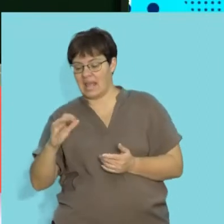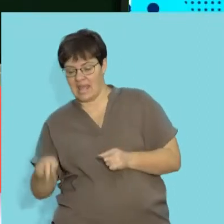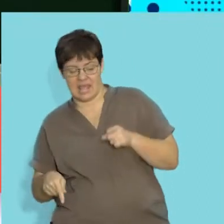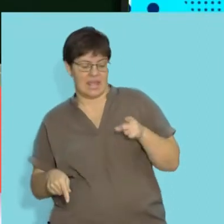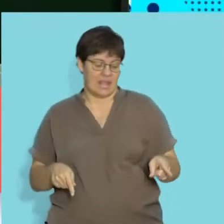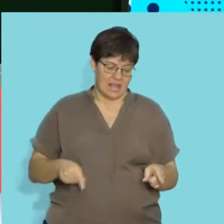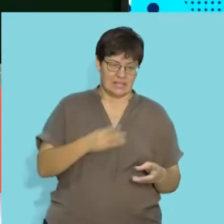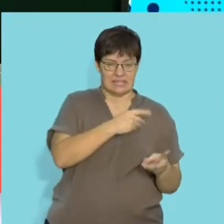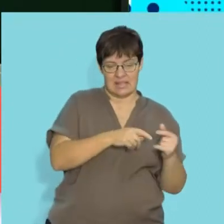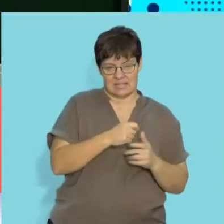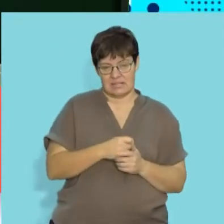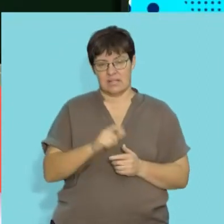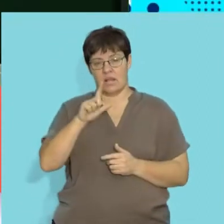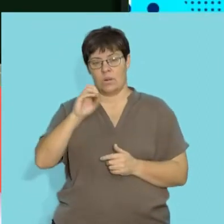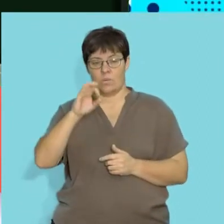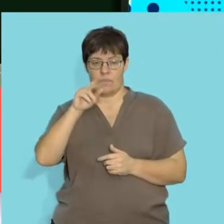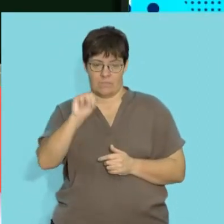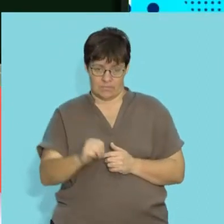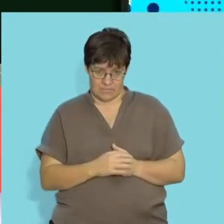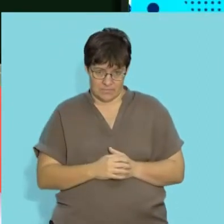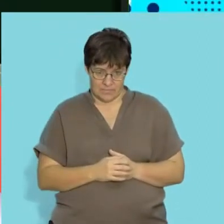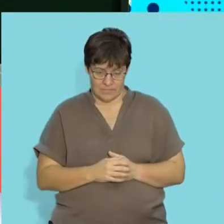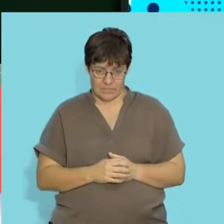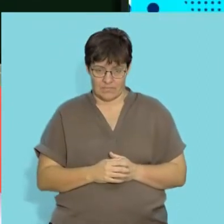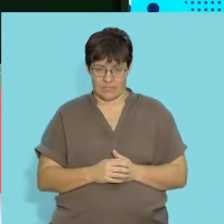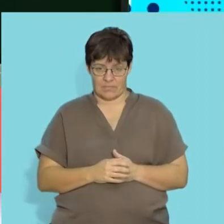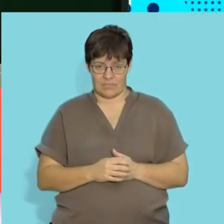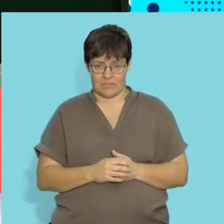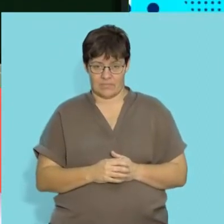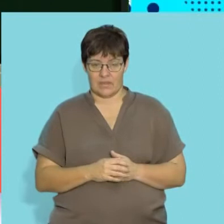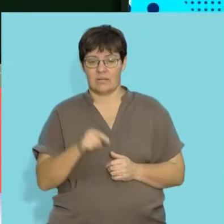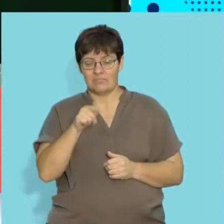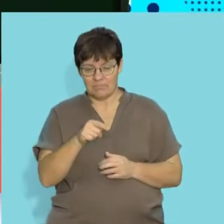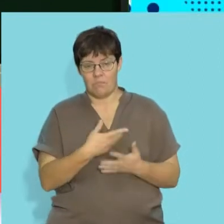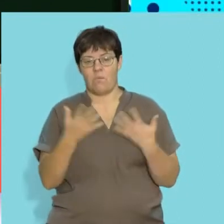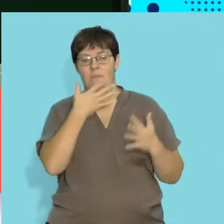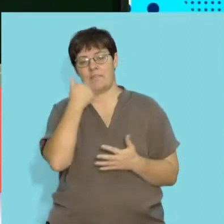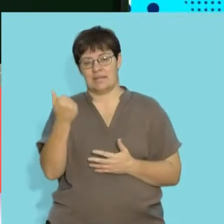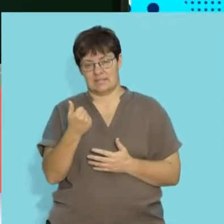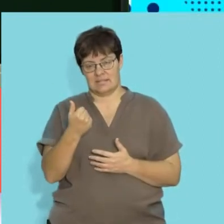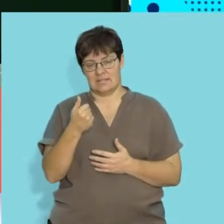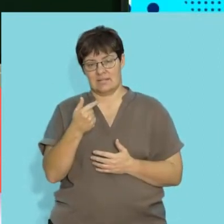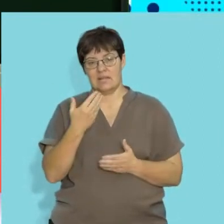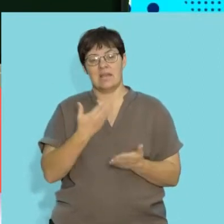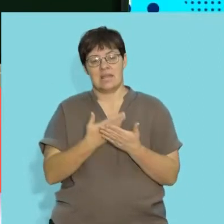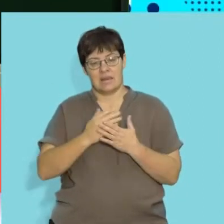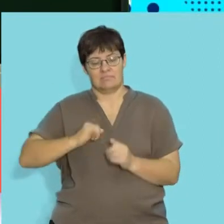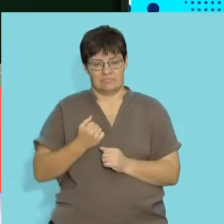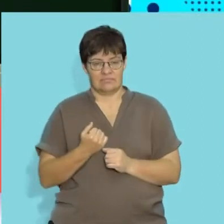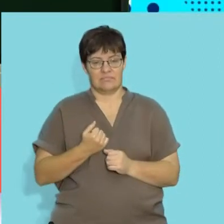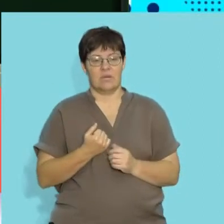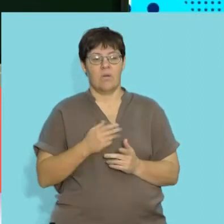of clay as well as sand and a mixture of humus in it. And that would be your loamy soil, which has the ability to